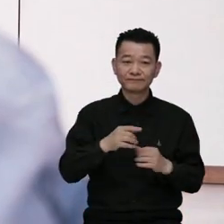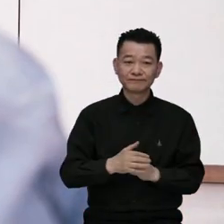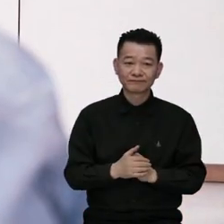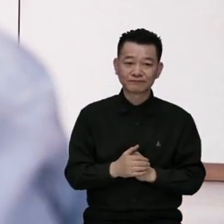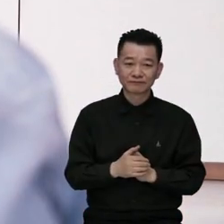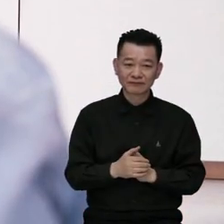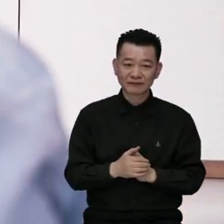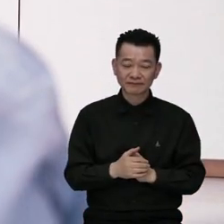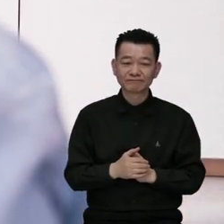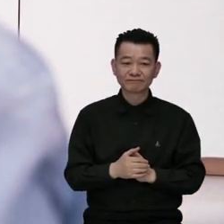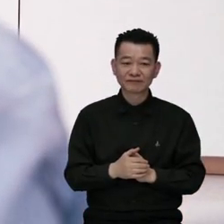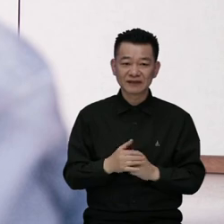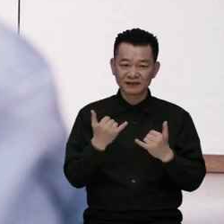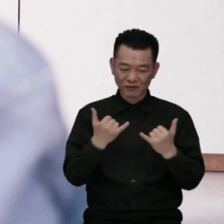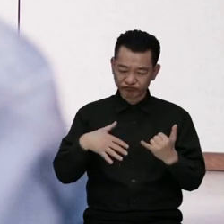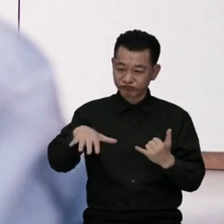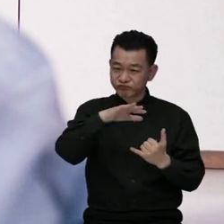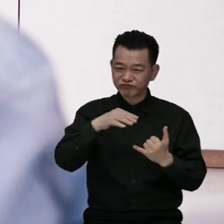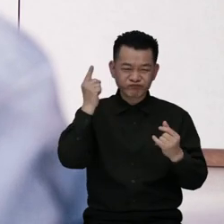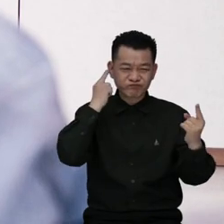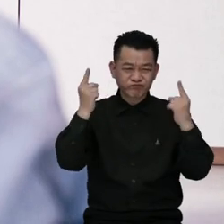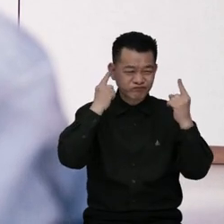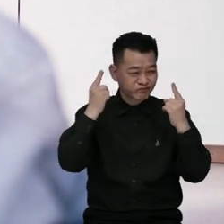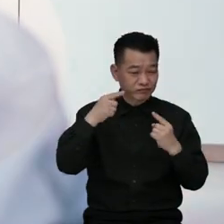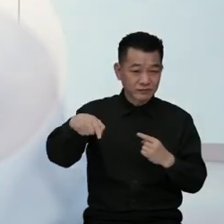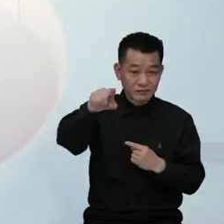These stories warm our heart.